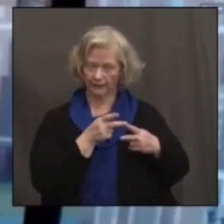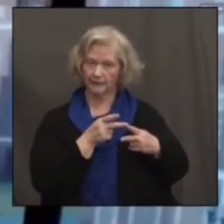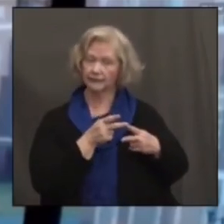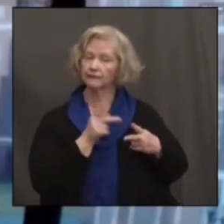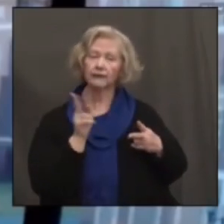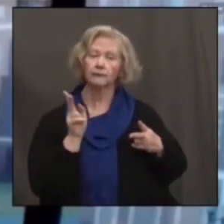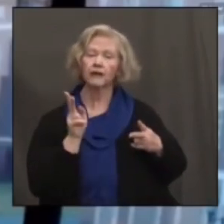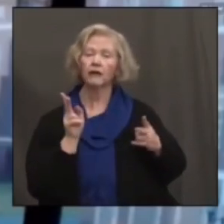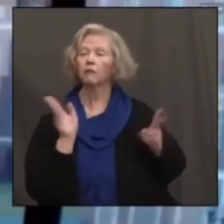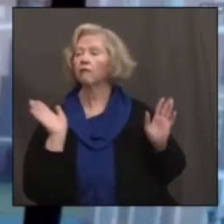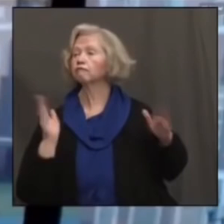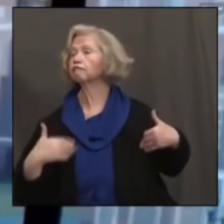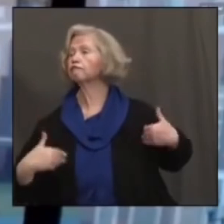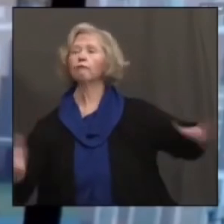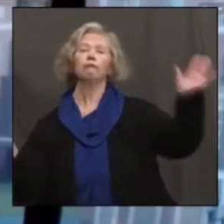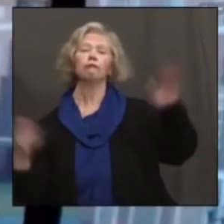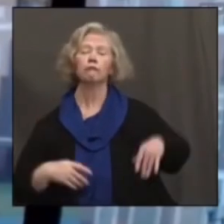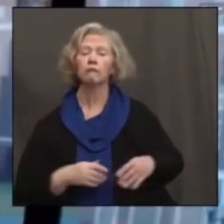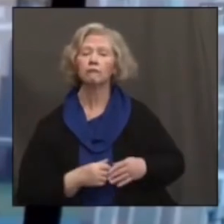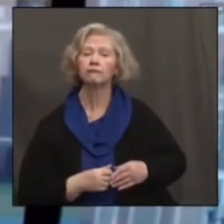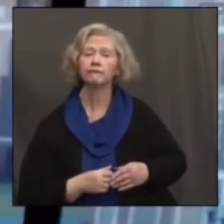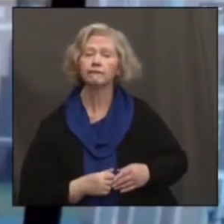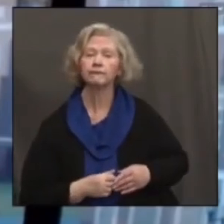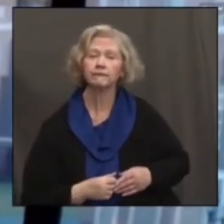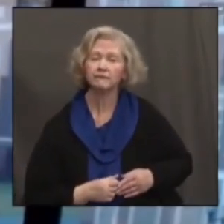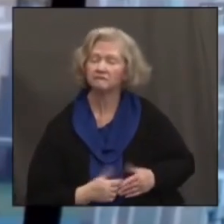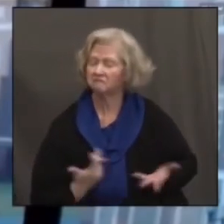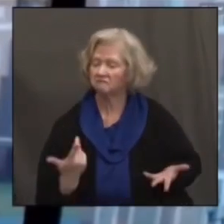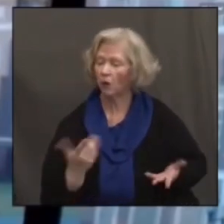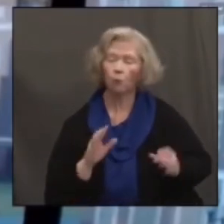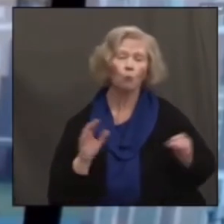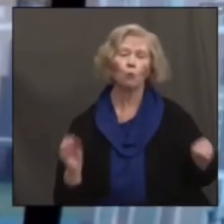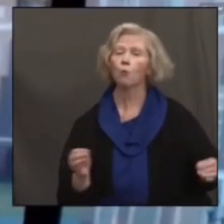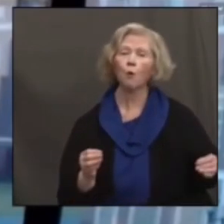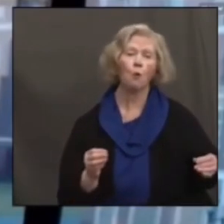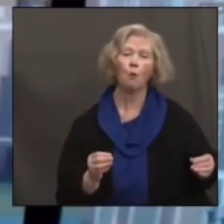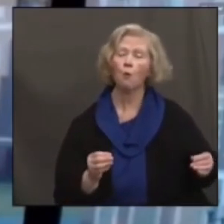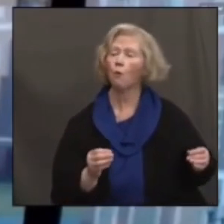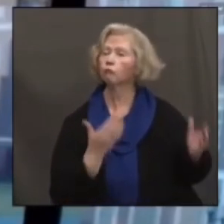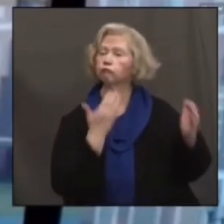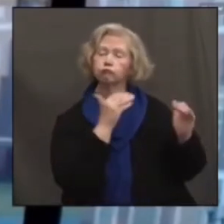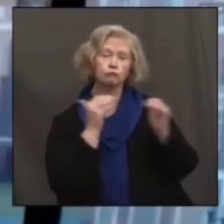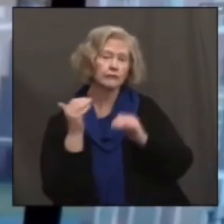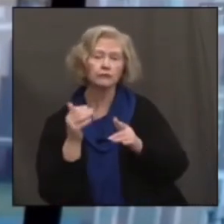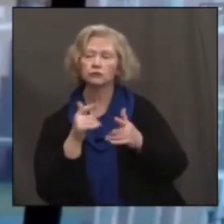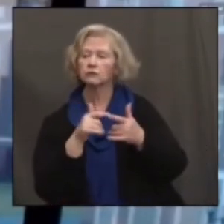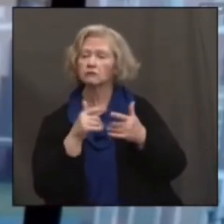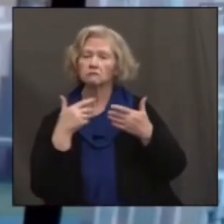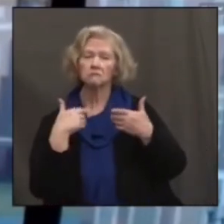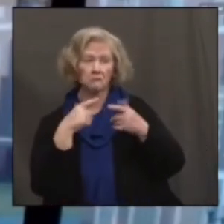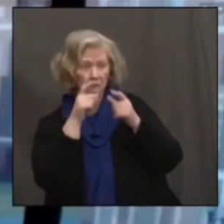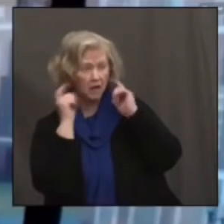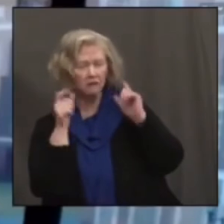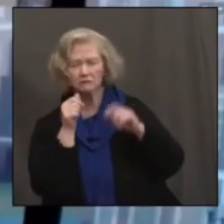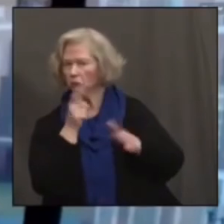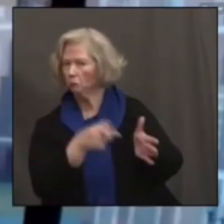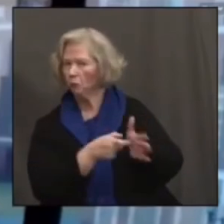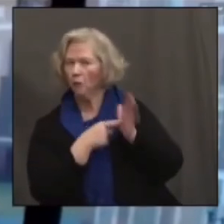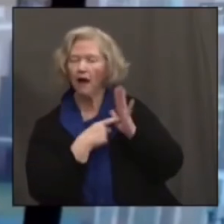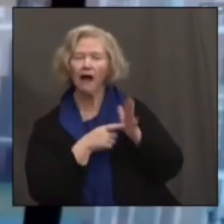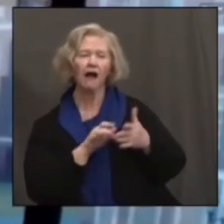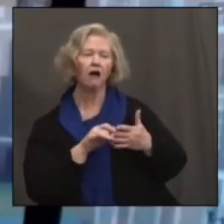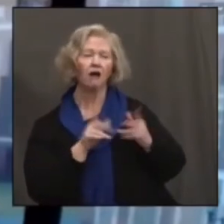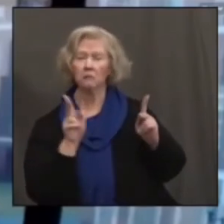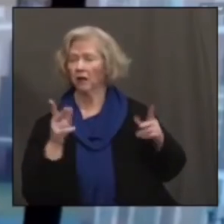letting it fly or hang out and lifting face mask restrictions, lifting, you know, all social